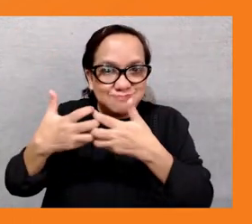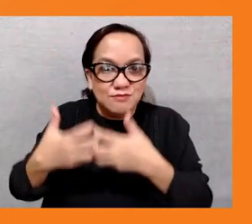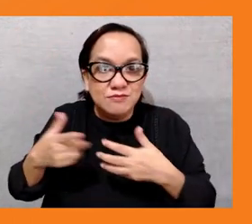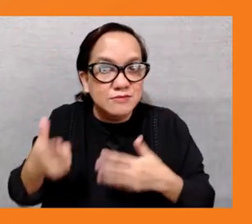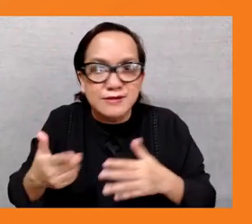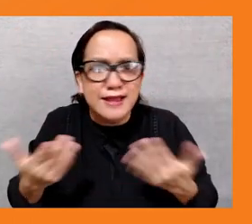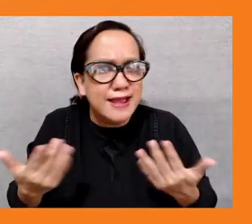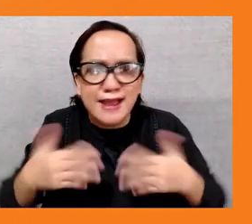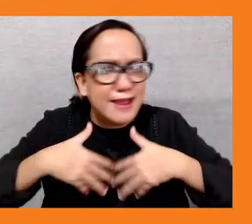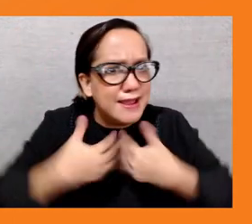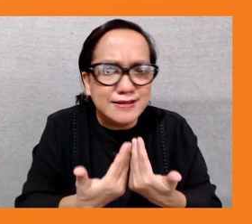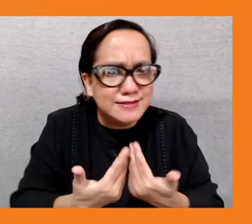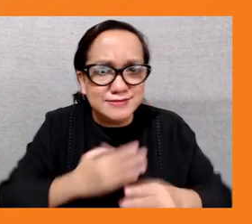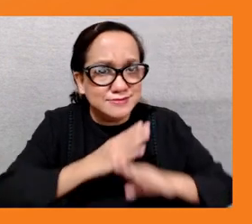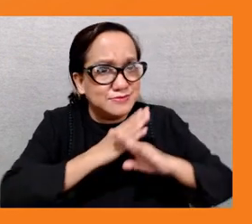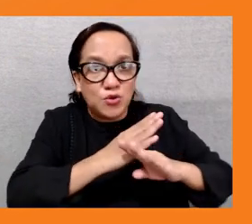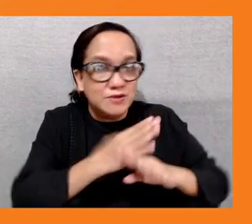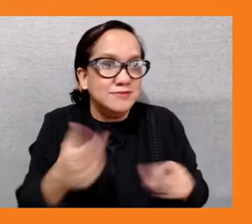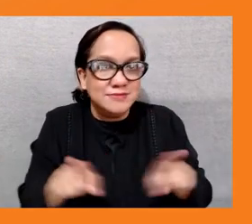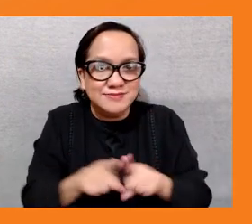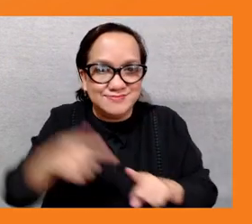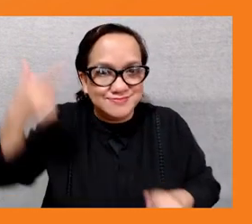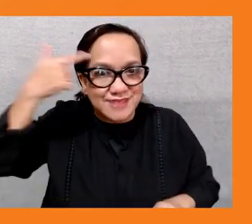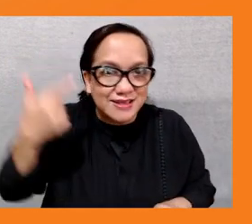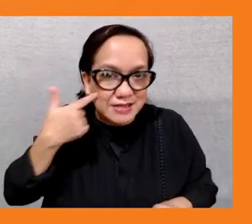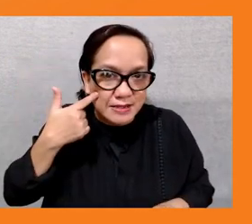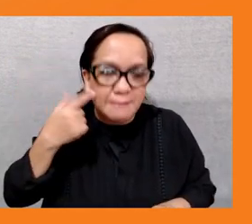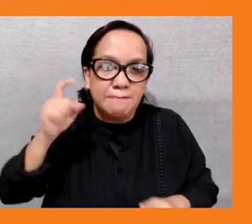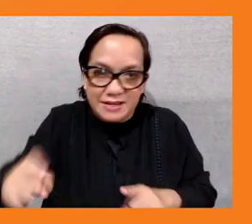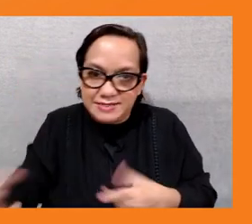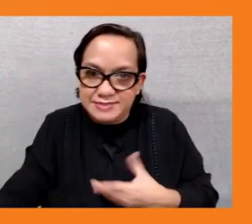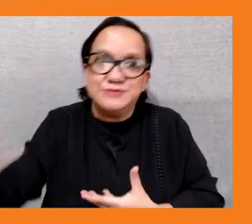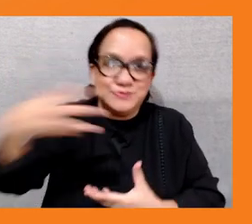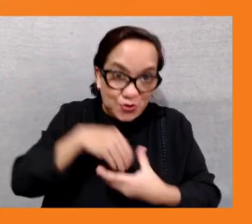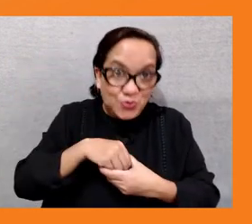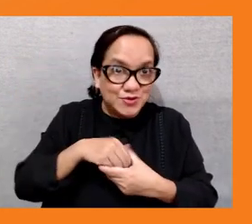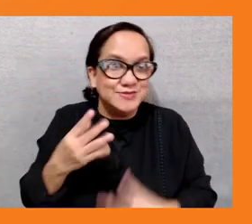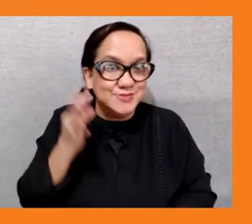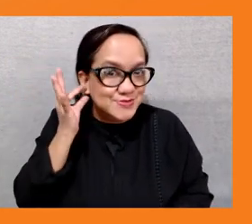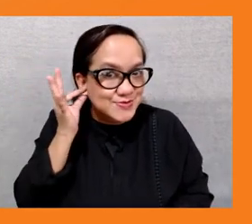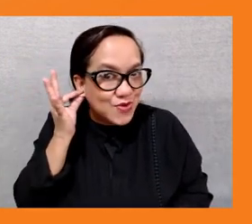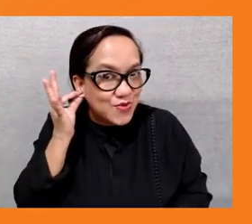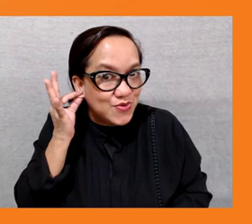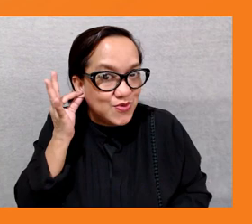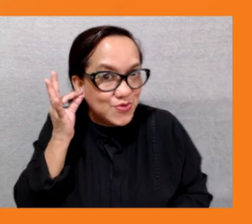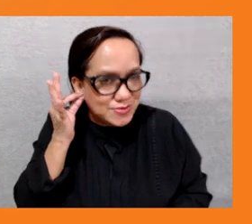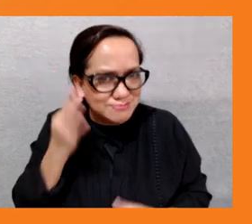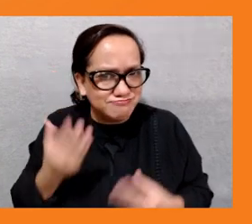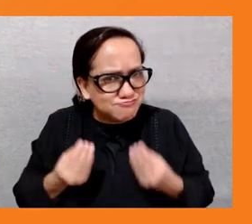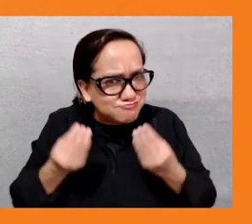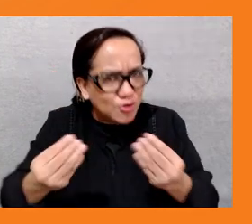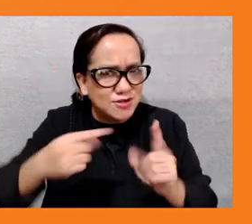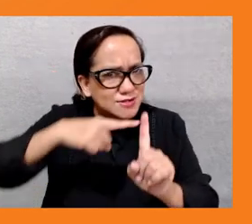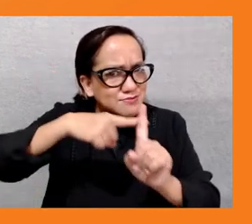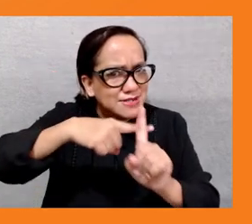and to conclude on this opportunities part the positive trend of employment for example in the renewable energy sector is is worth